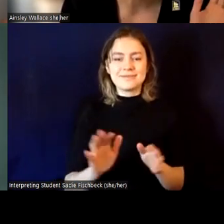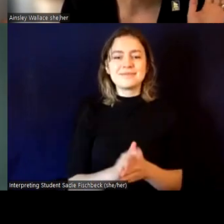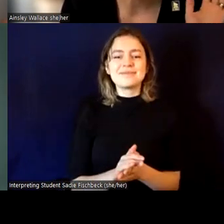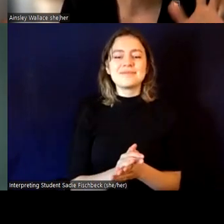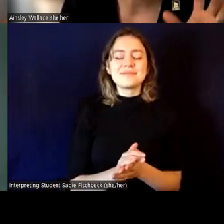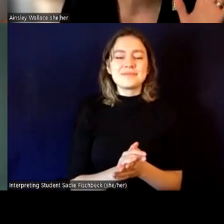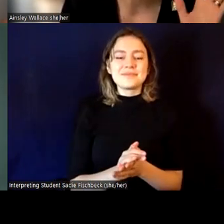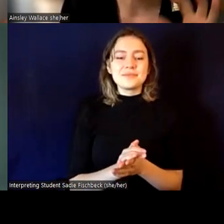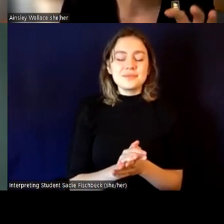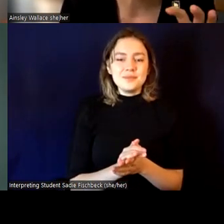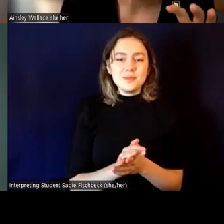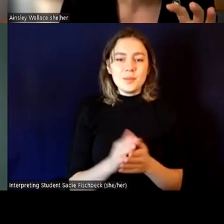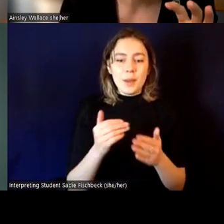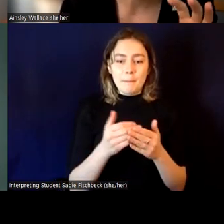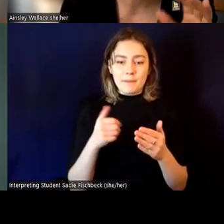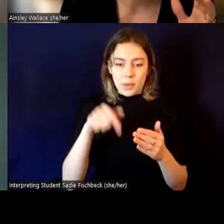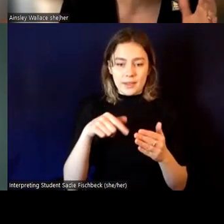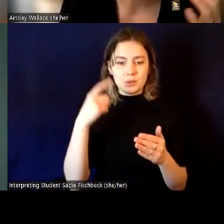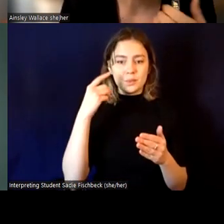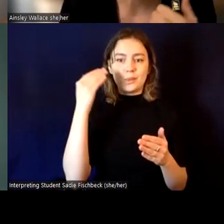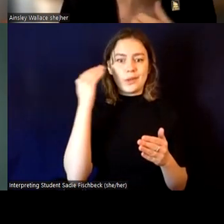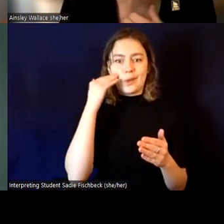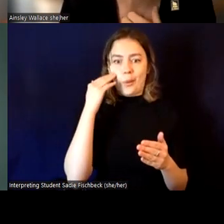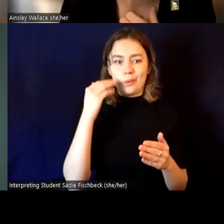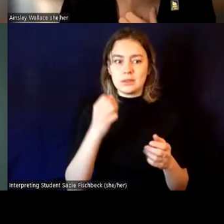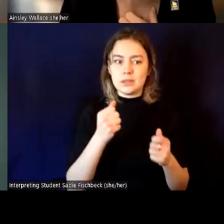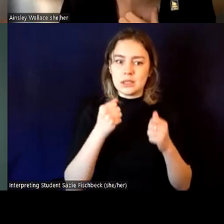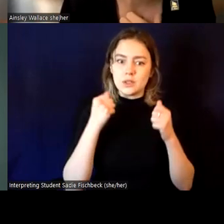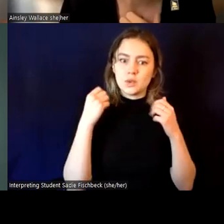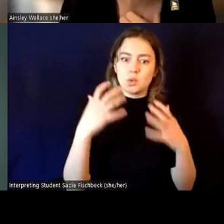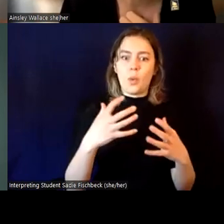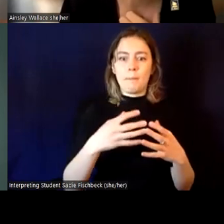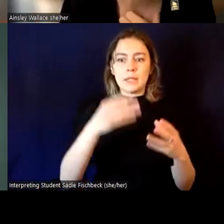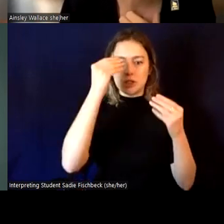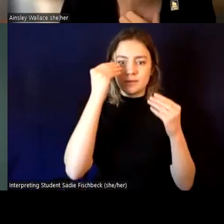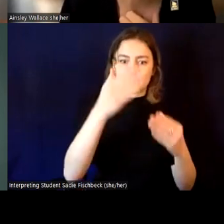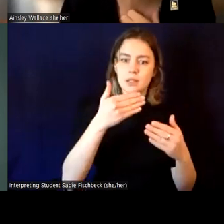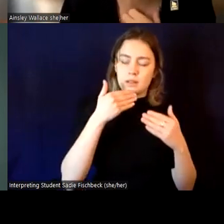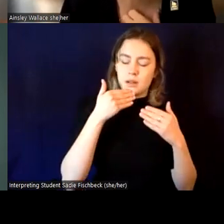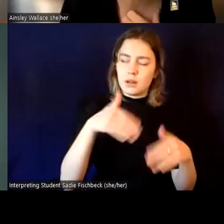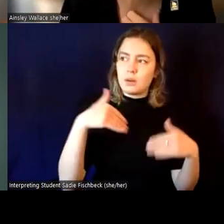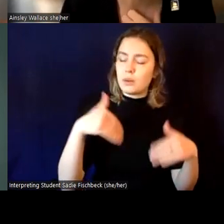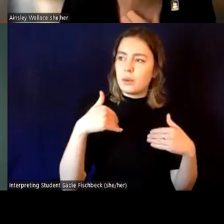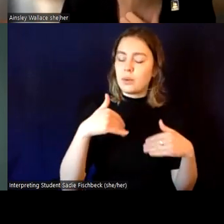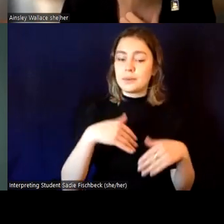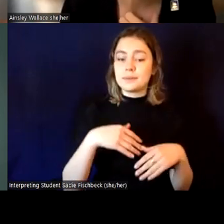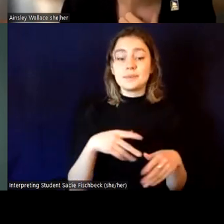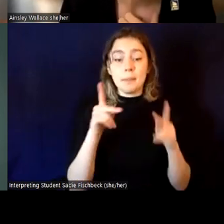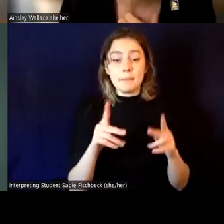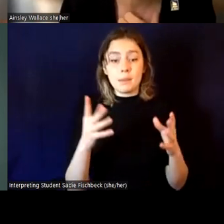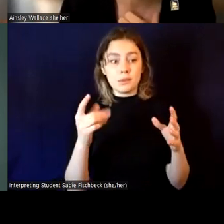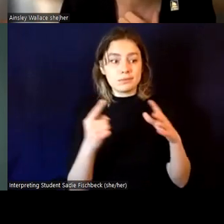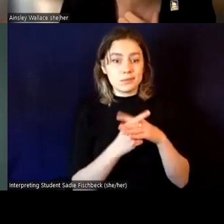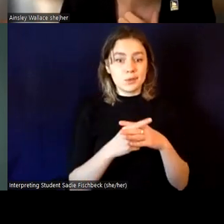there was going to be so much good information. And whenever people come to a women in leadership event, they often say that they want something practical to take away.